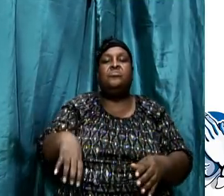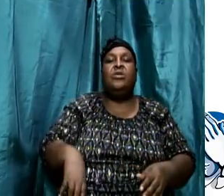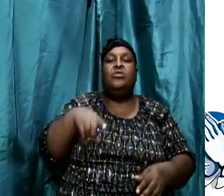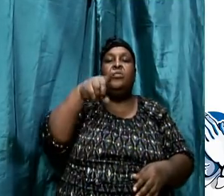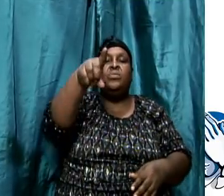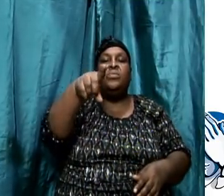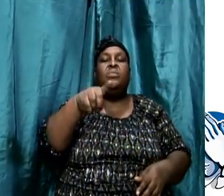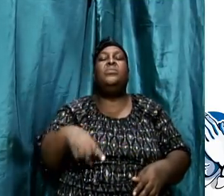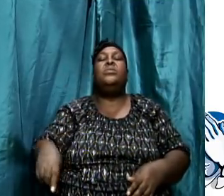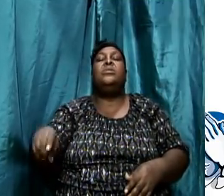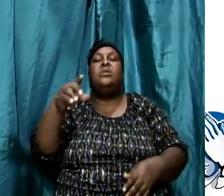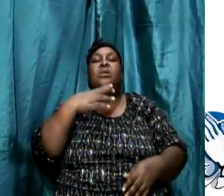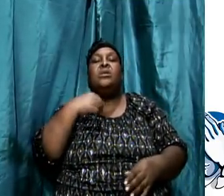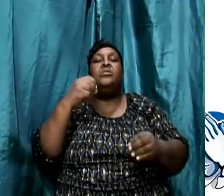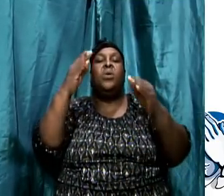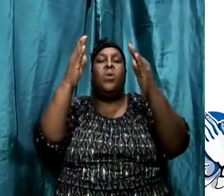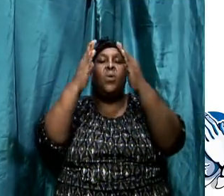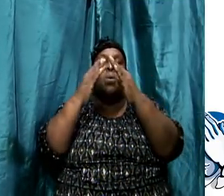household.